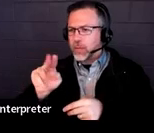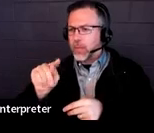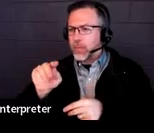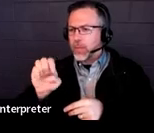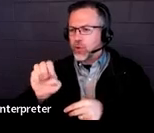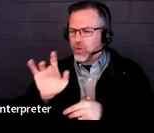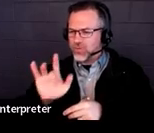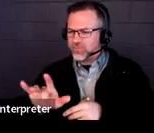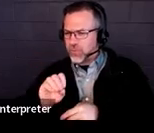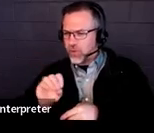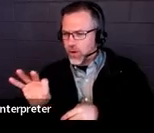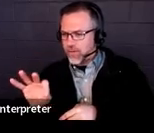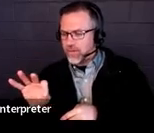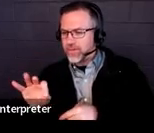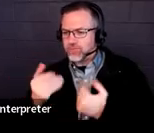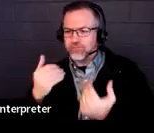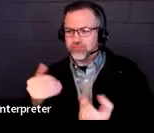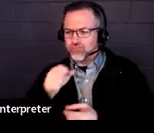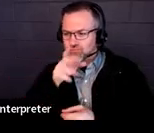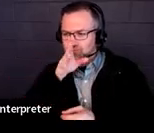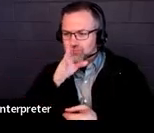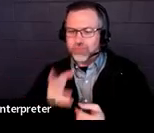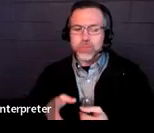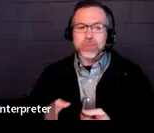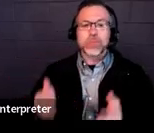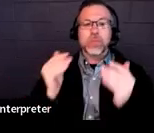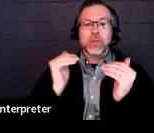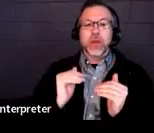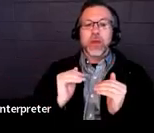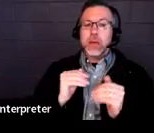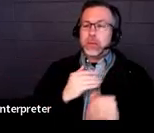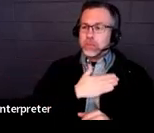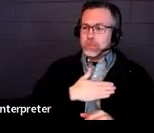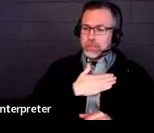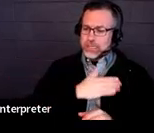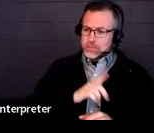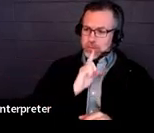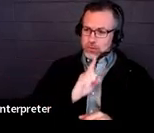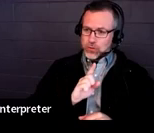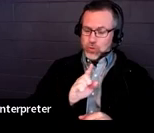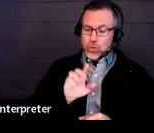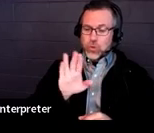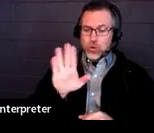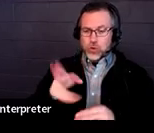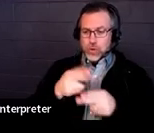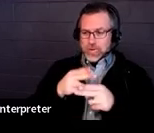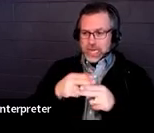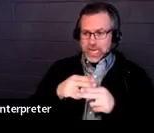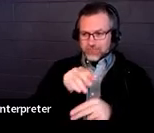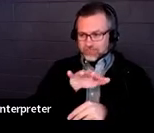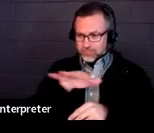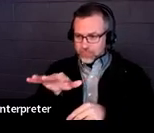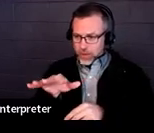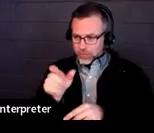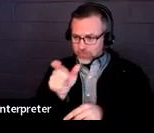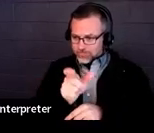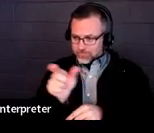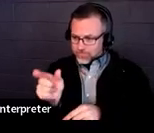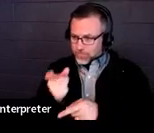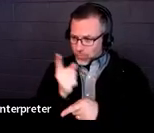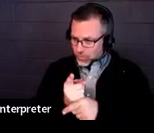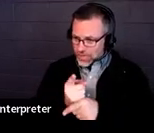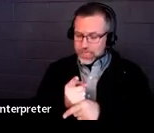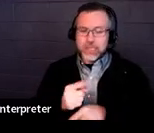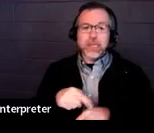So just a little bit of housekeeping. Just take a minute and make sure that your name is displayed correctly on your zoom screen. And if you